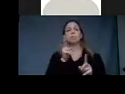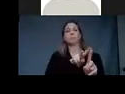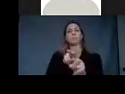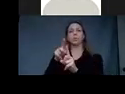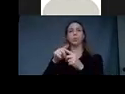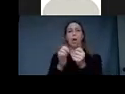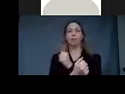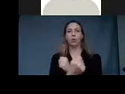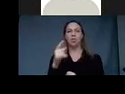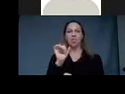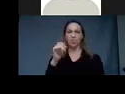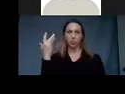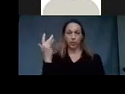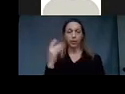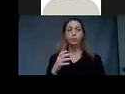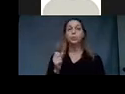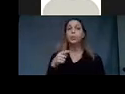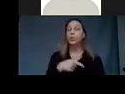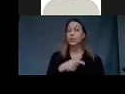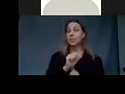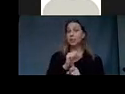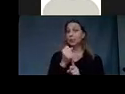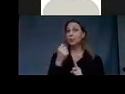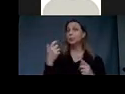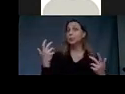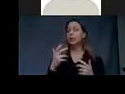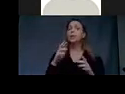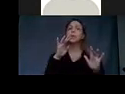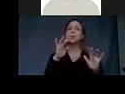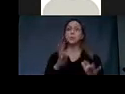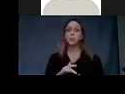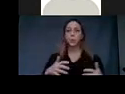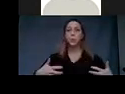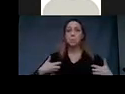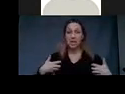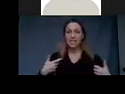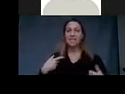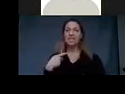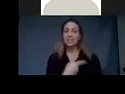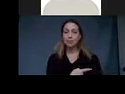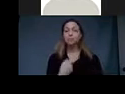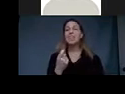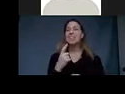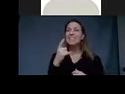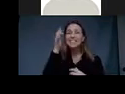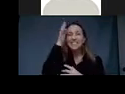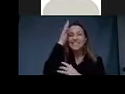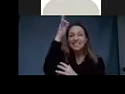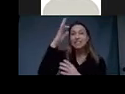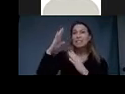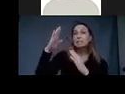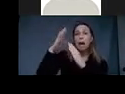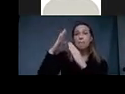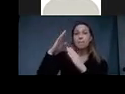So in this case, it's a snow monkey and he's, he's near the top of the